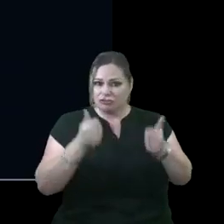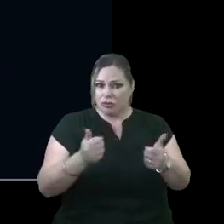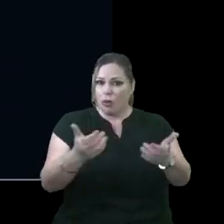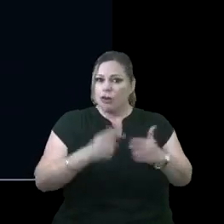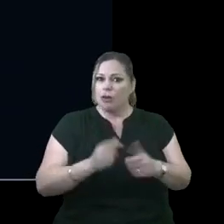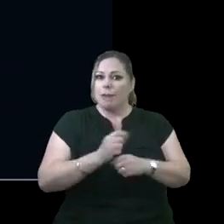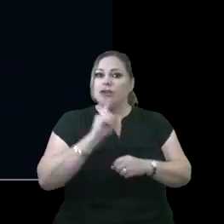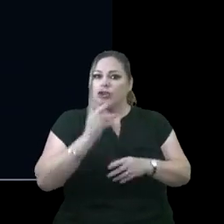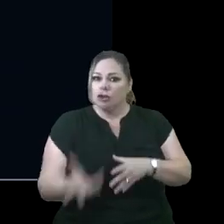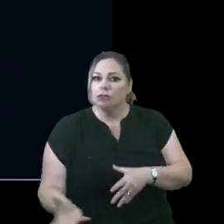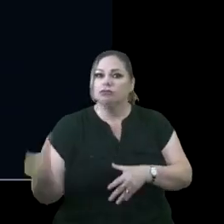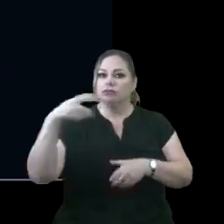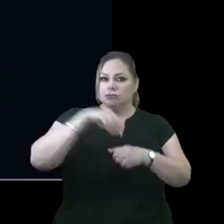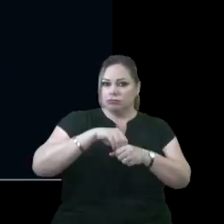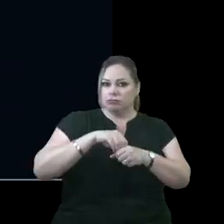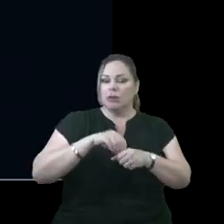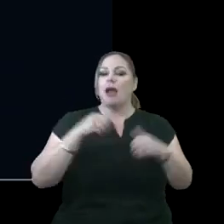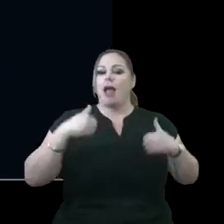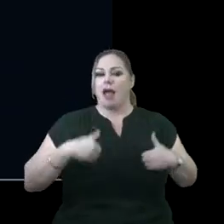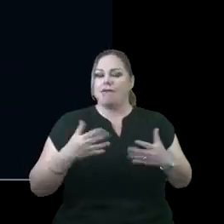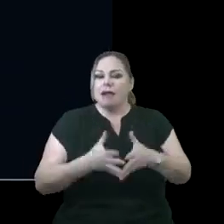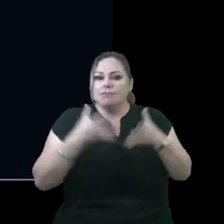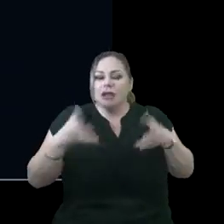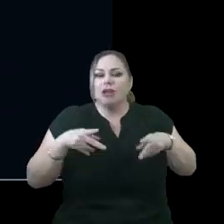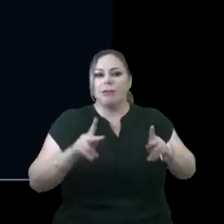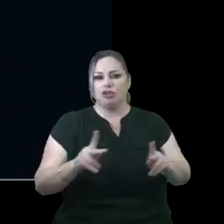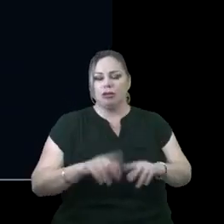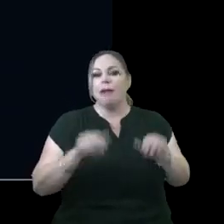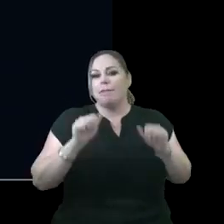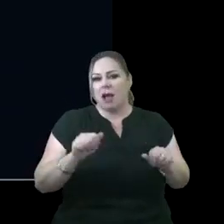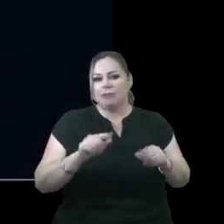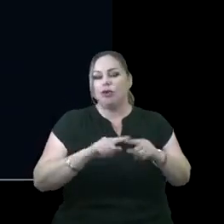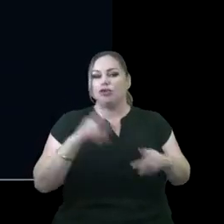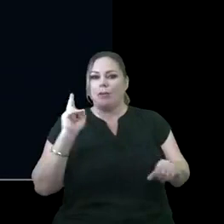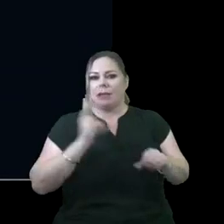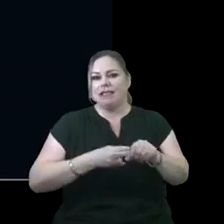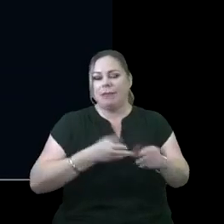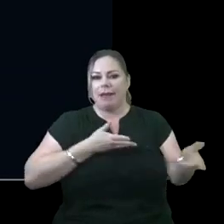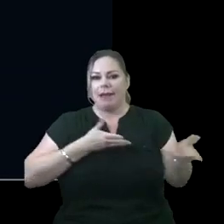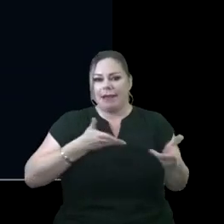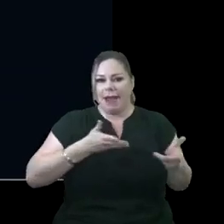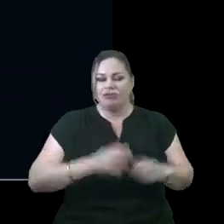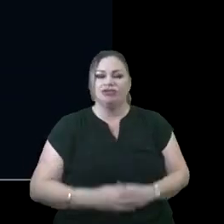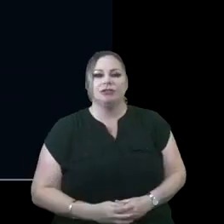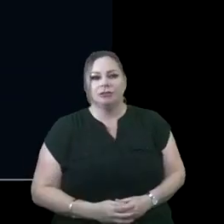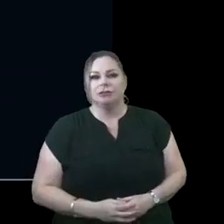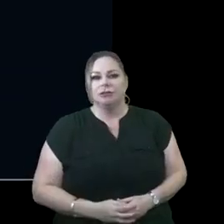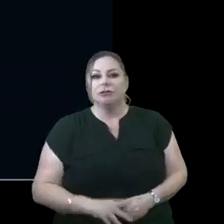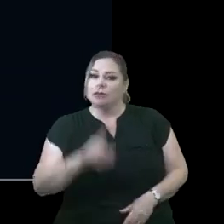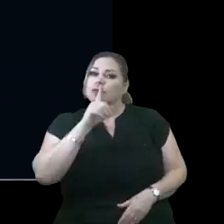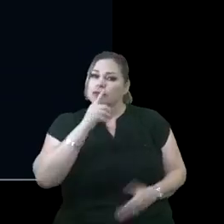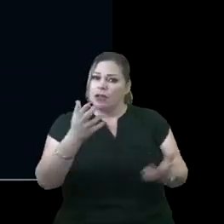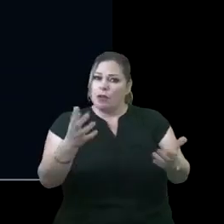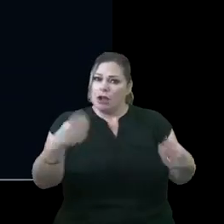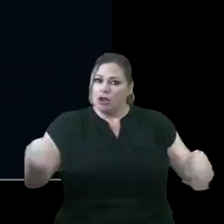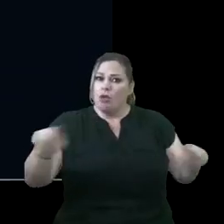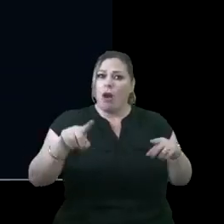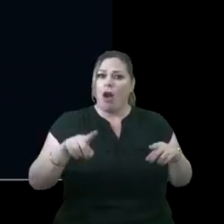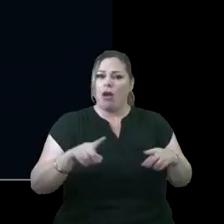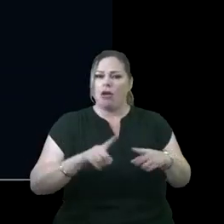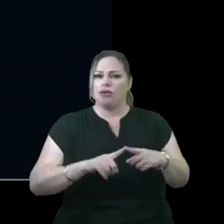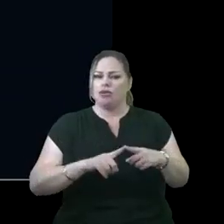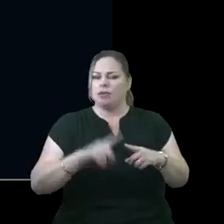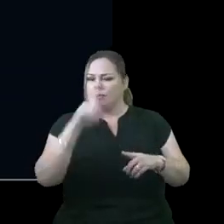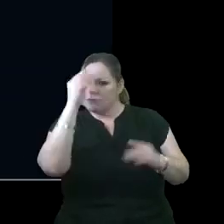want to make sure that you have as many opportunities to participate and engage. So we really want you to really